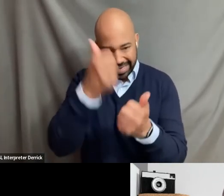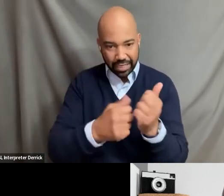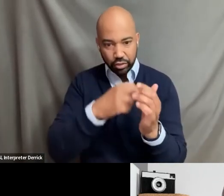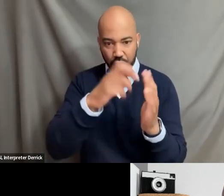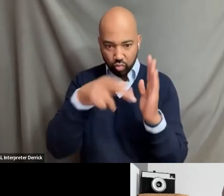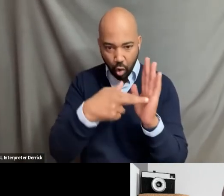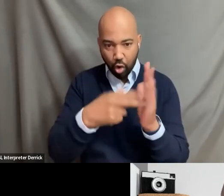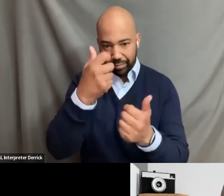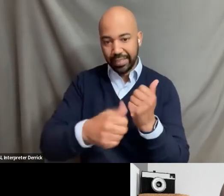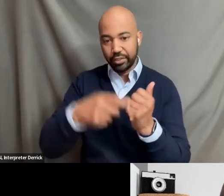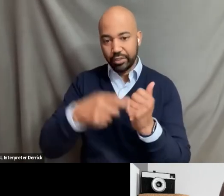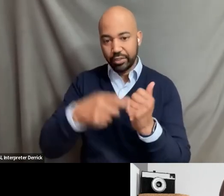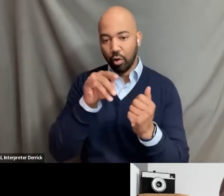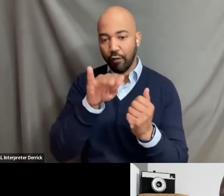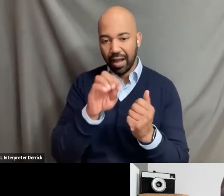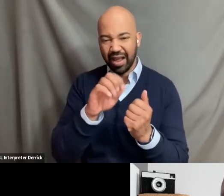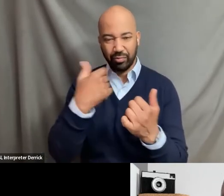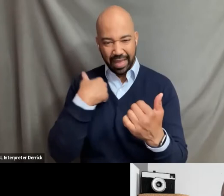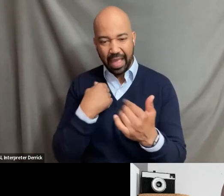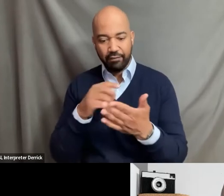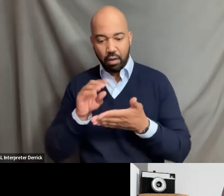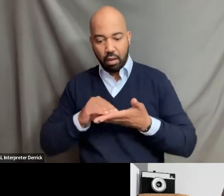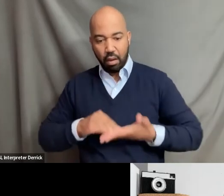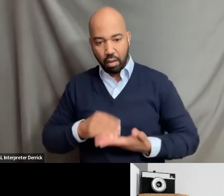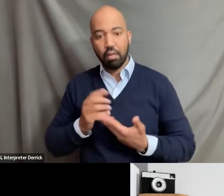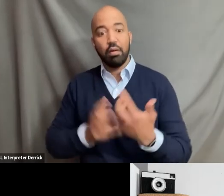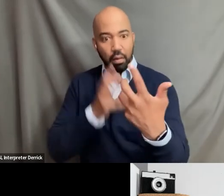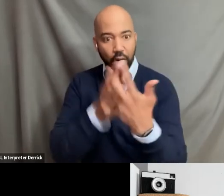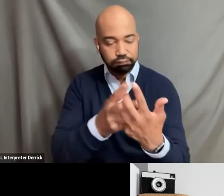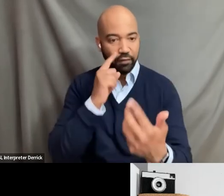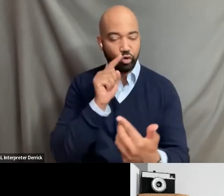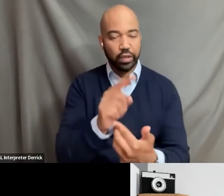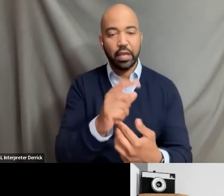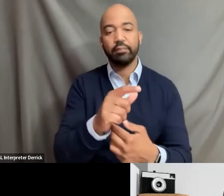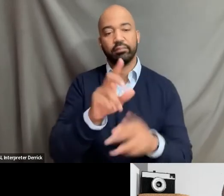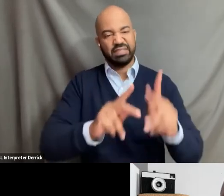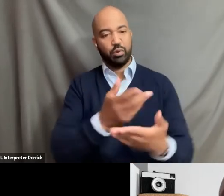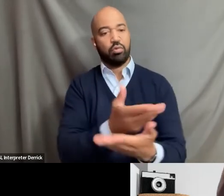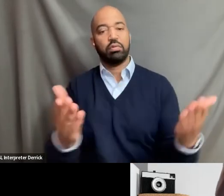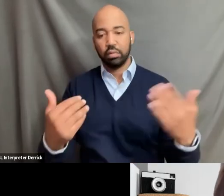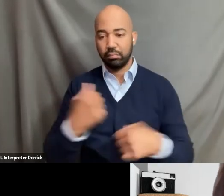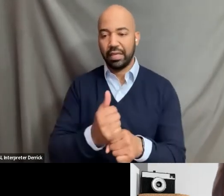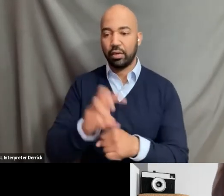that create web content. So yeah, it's possible.